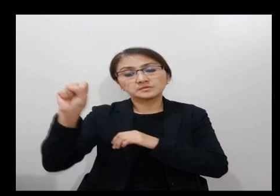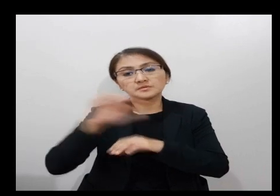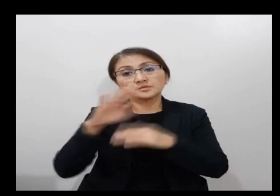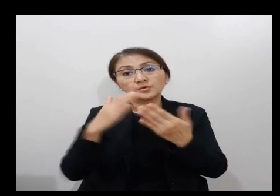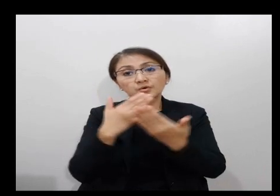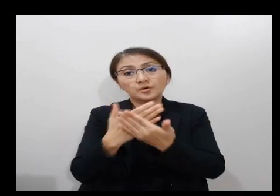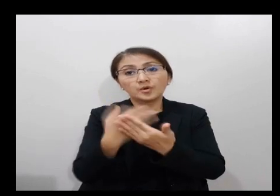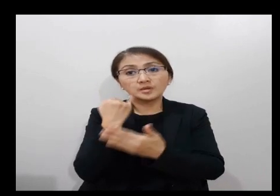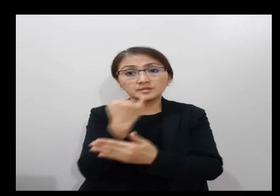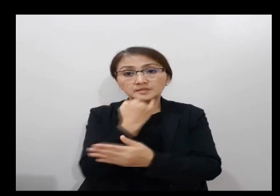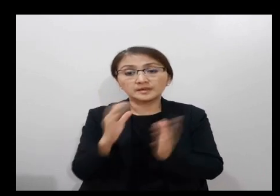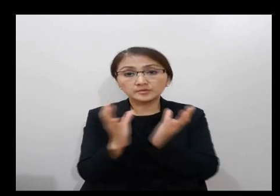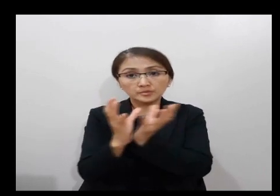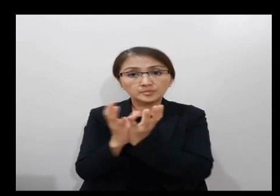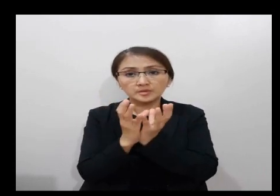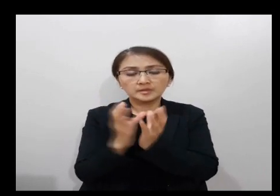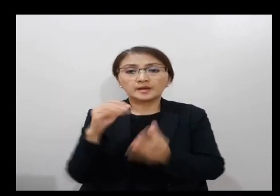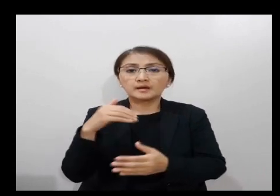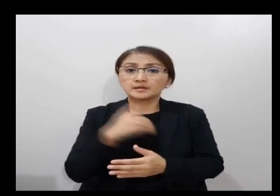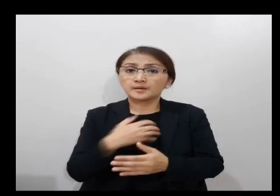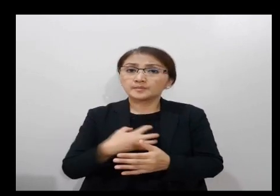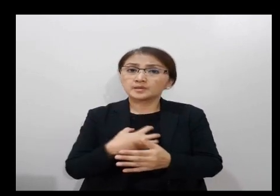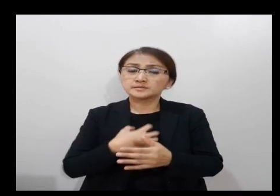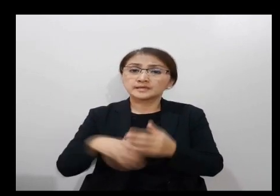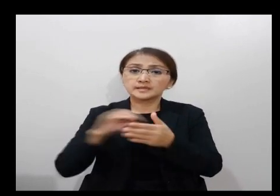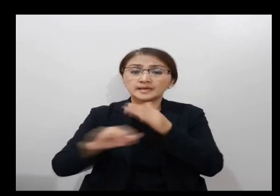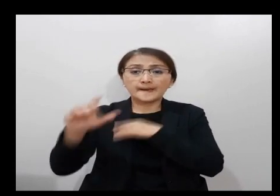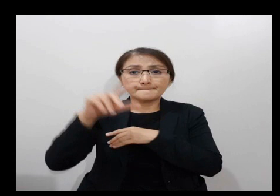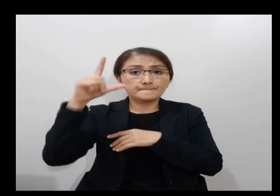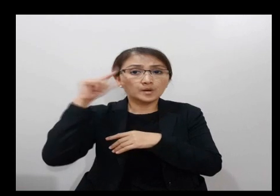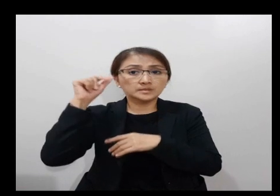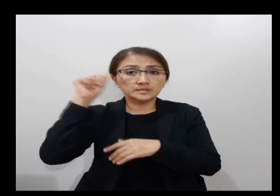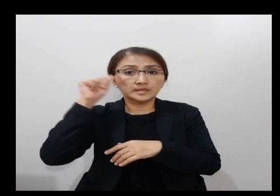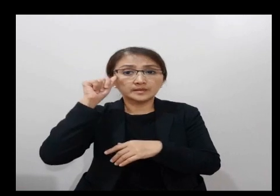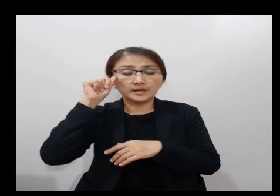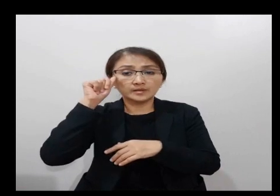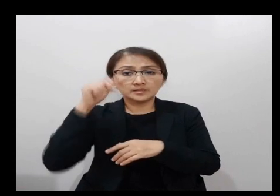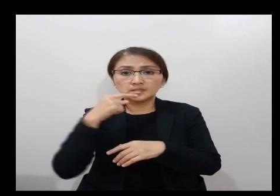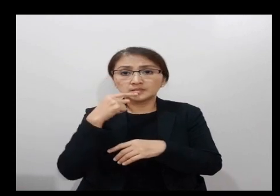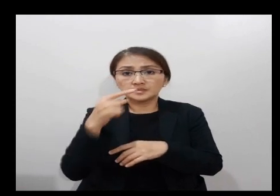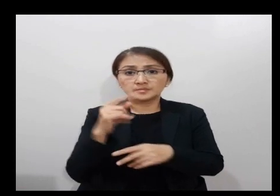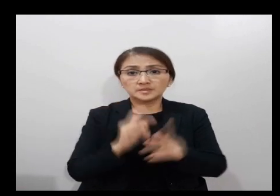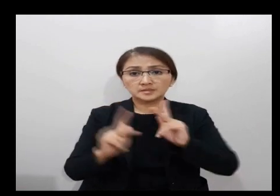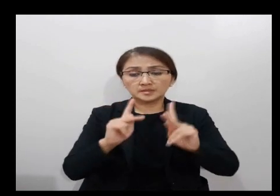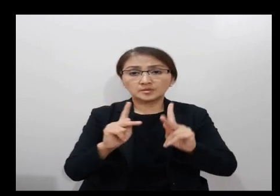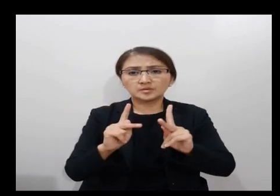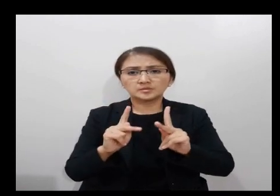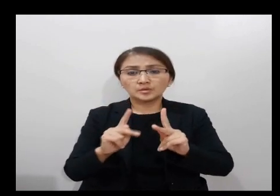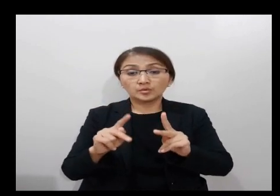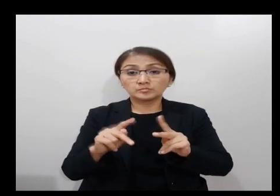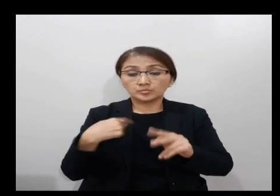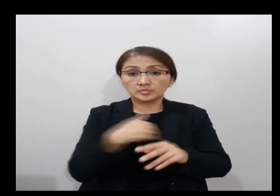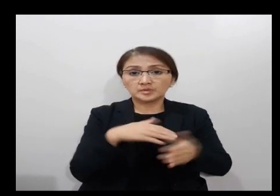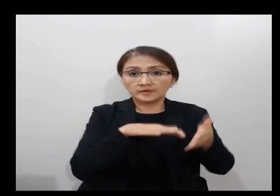The Israelites said to them, would that we